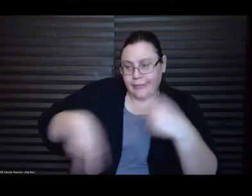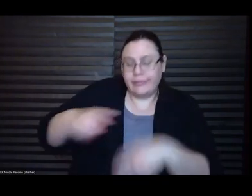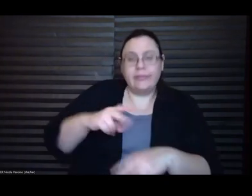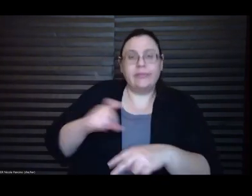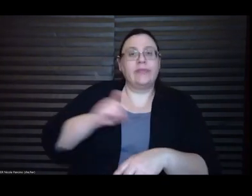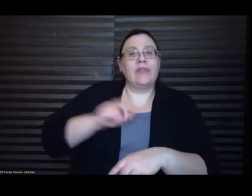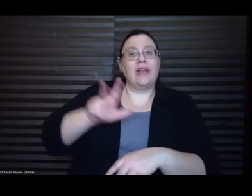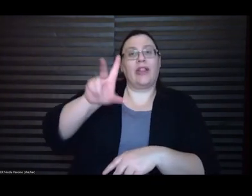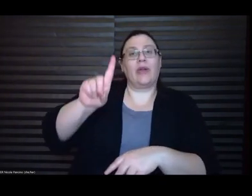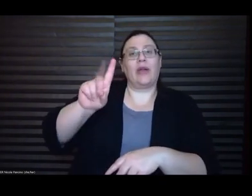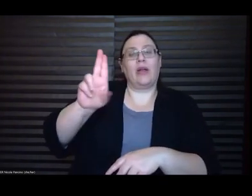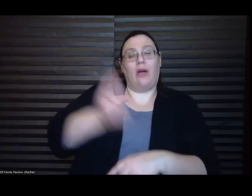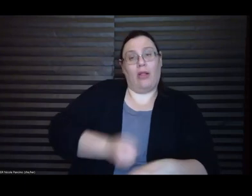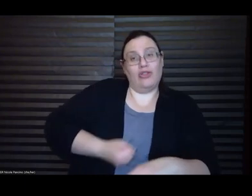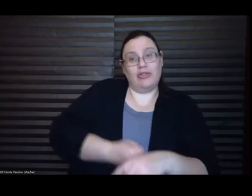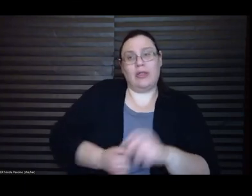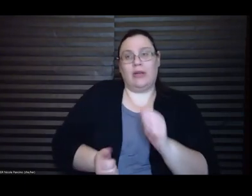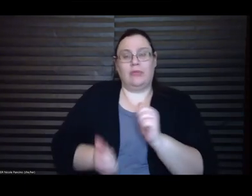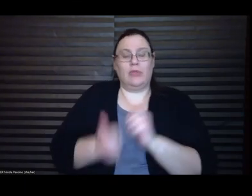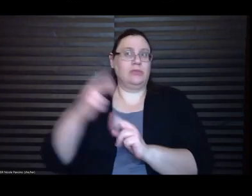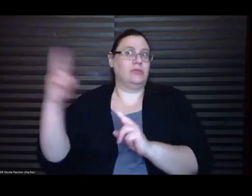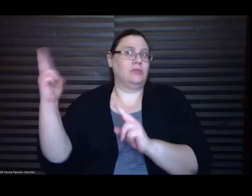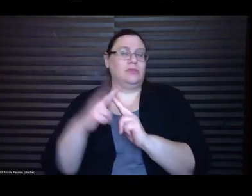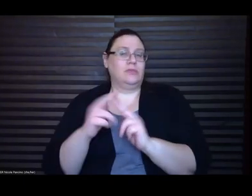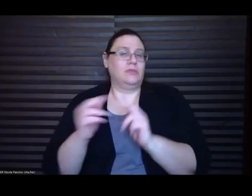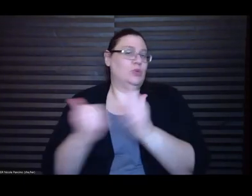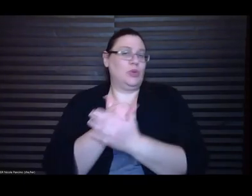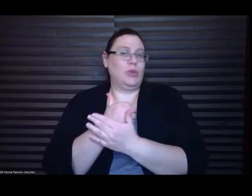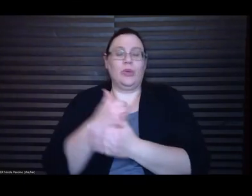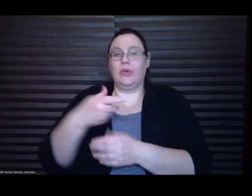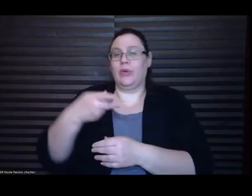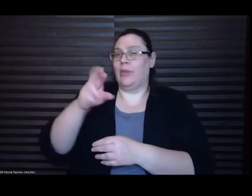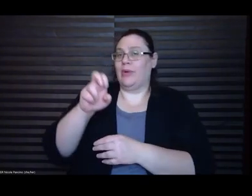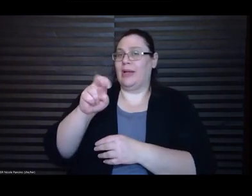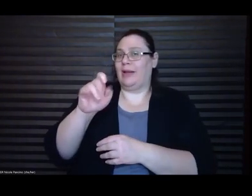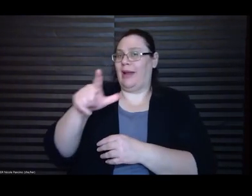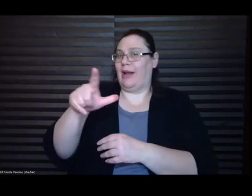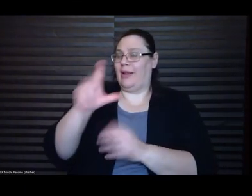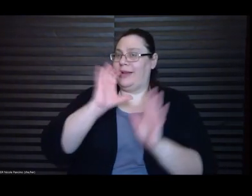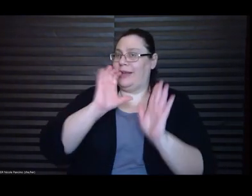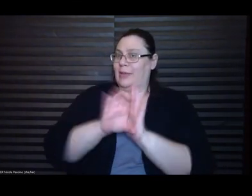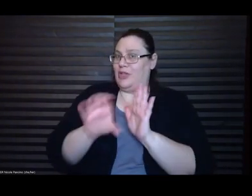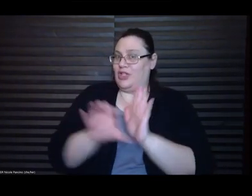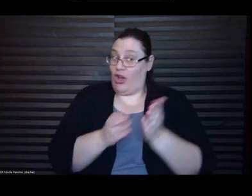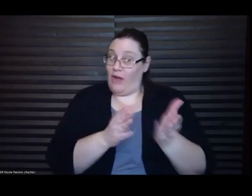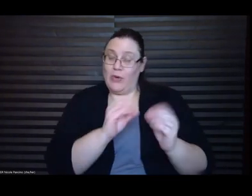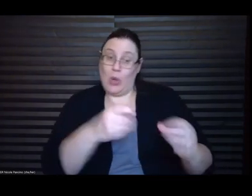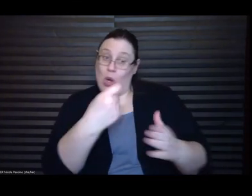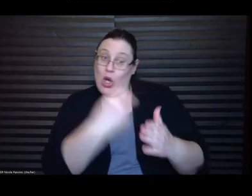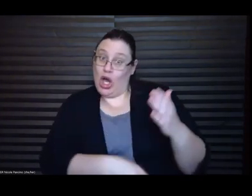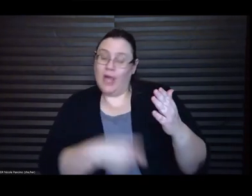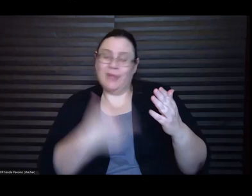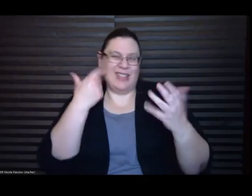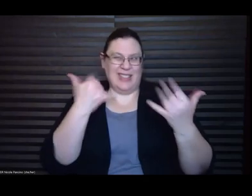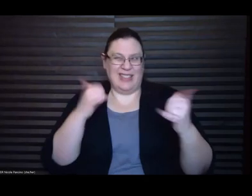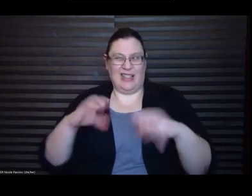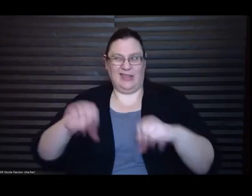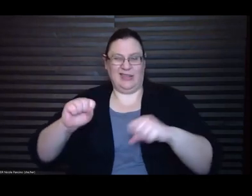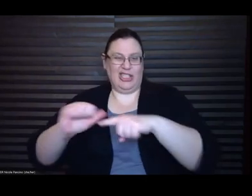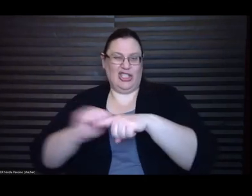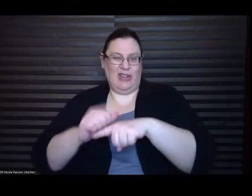technician told her, which they were offering free because they were still training on the machine. The images were terrifying and unreal.